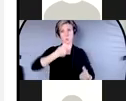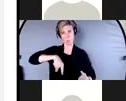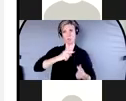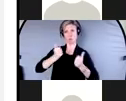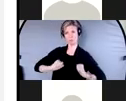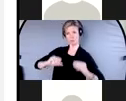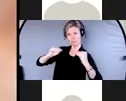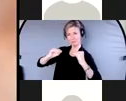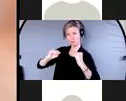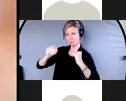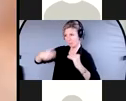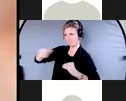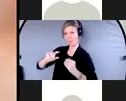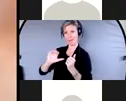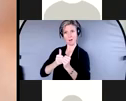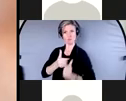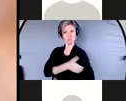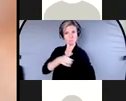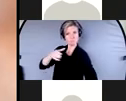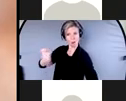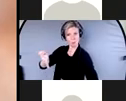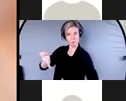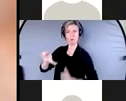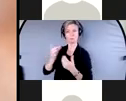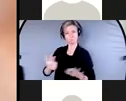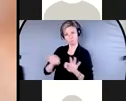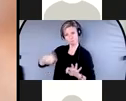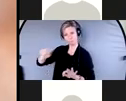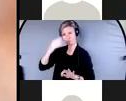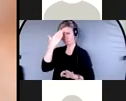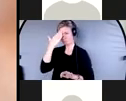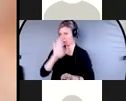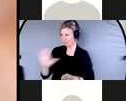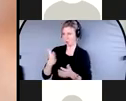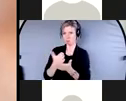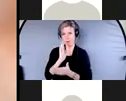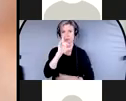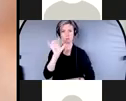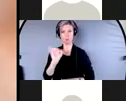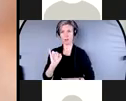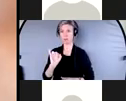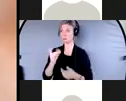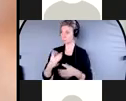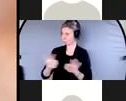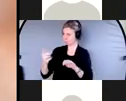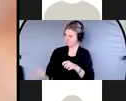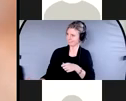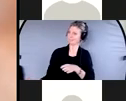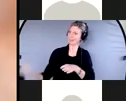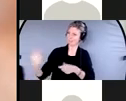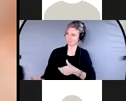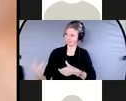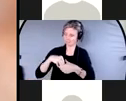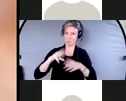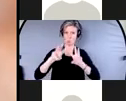empowered and knowing your rights and coming to these kind of workshops, help people gain understanding of what their rights